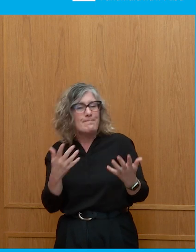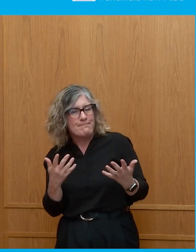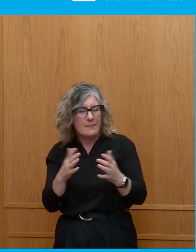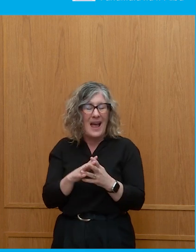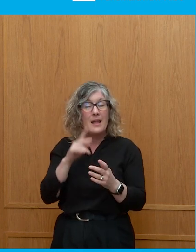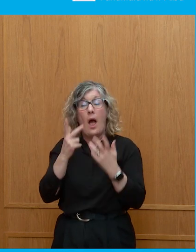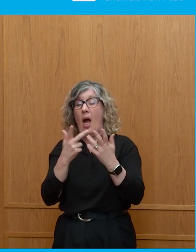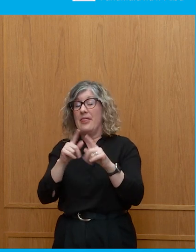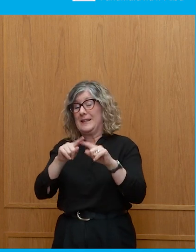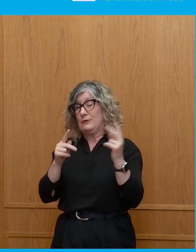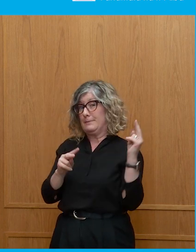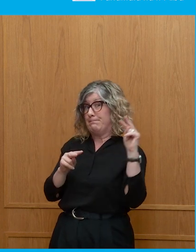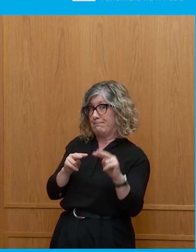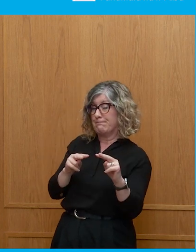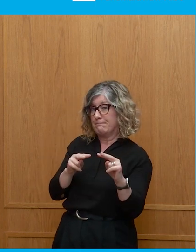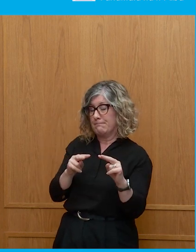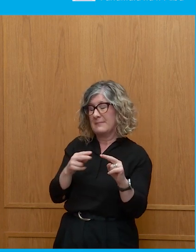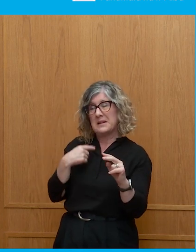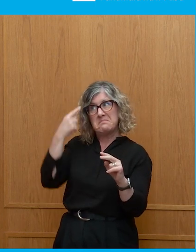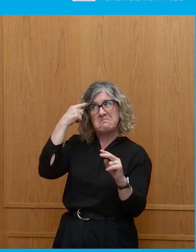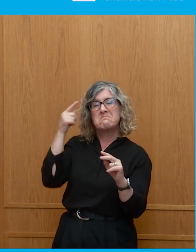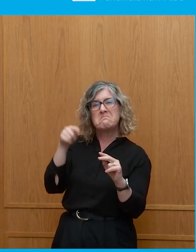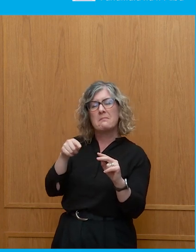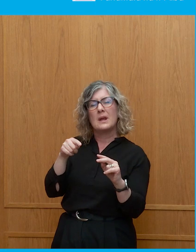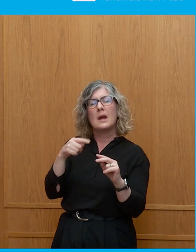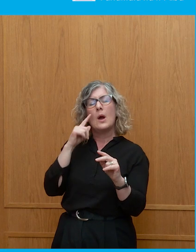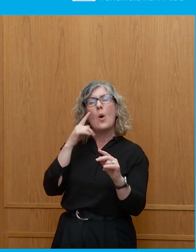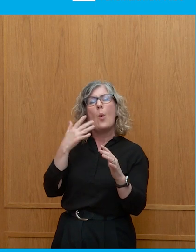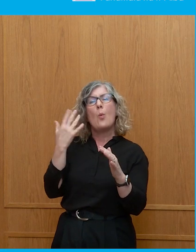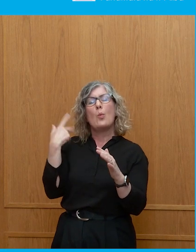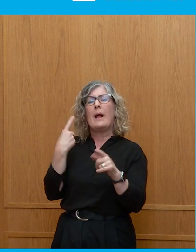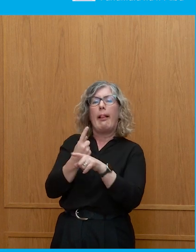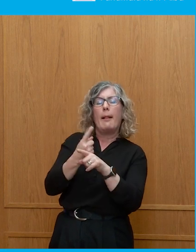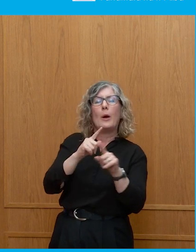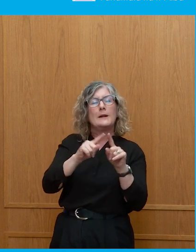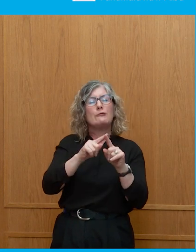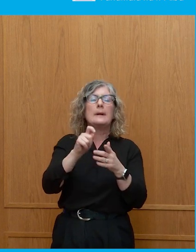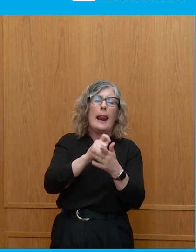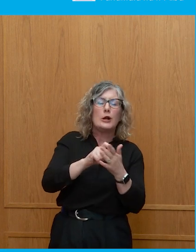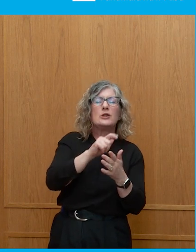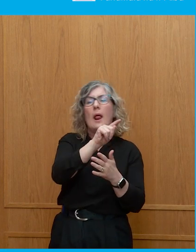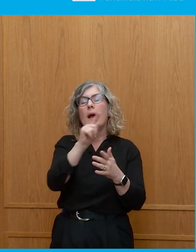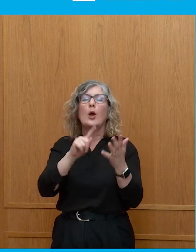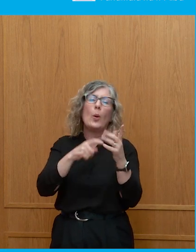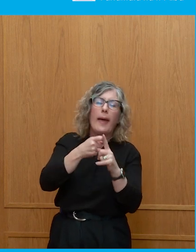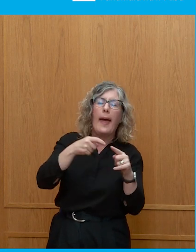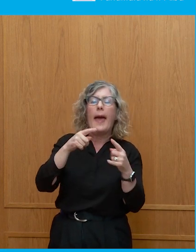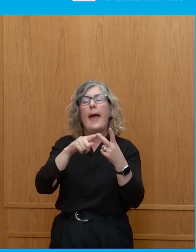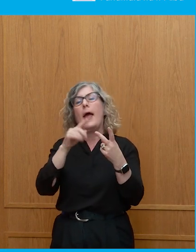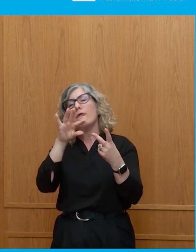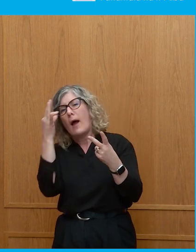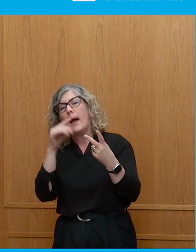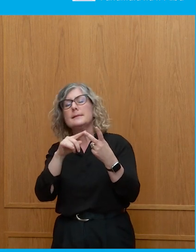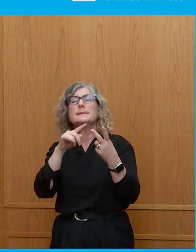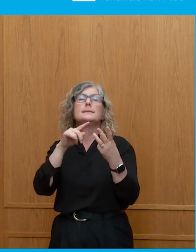contrasting thing that strikes me, in a lot of the elections we've looked at, certainly sort of in the UK and France, in European Parliament